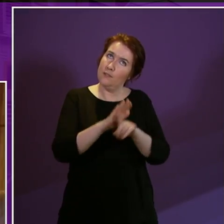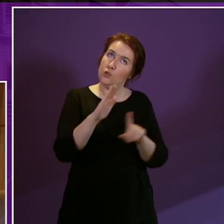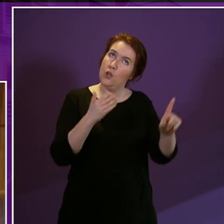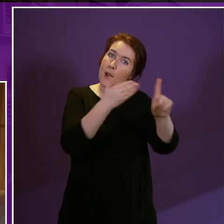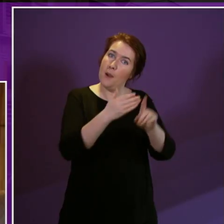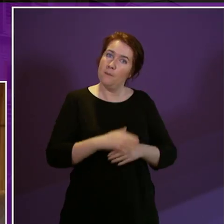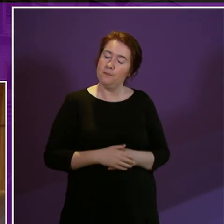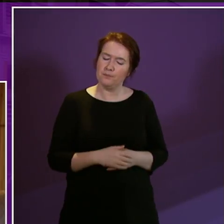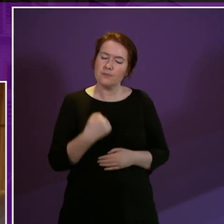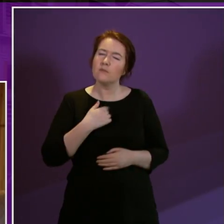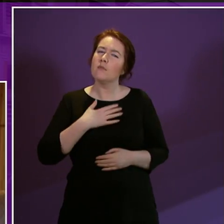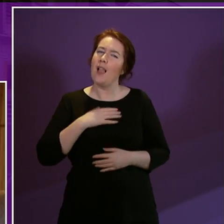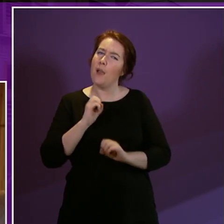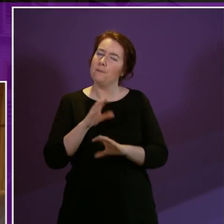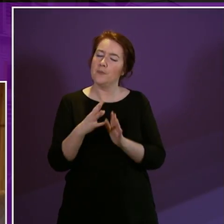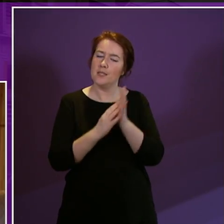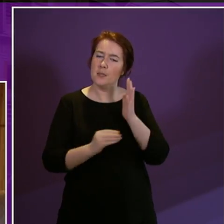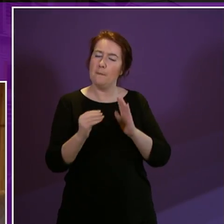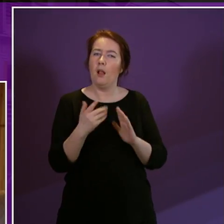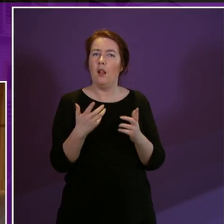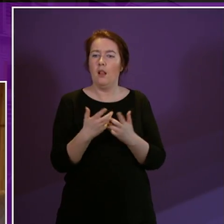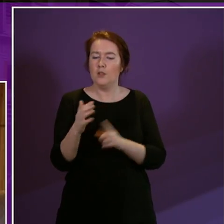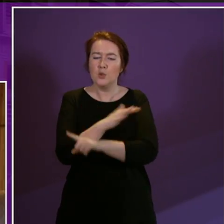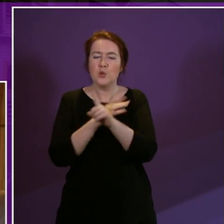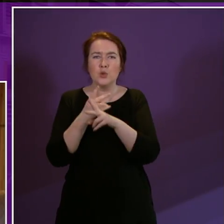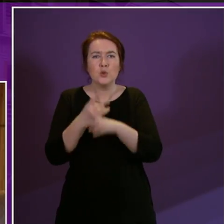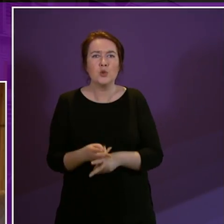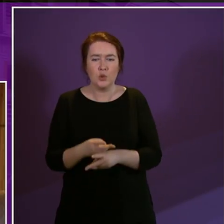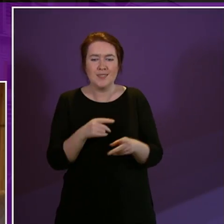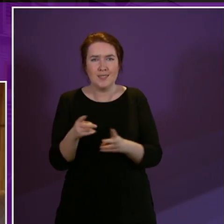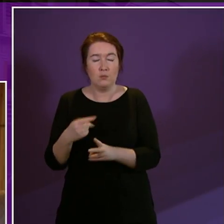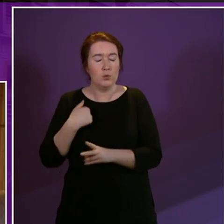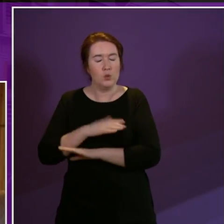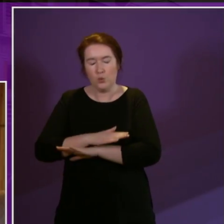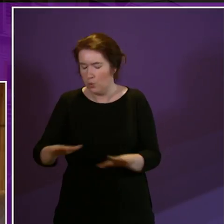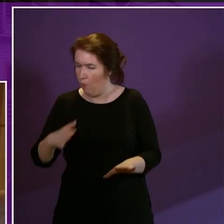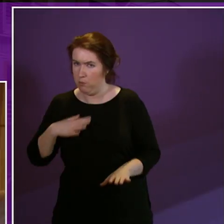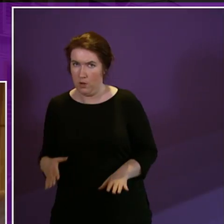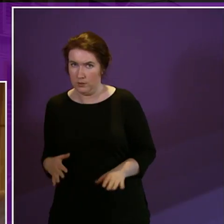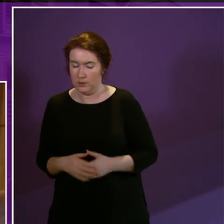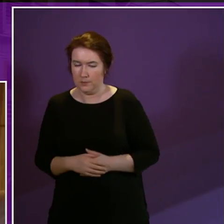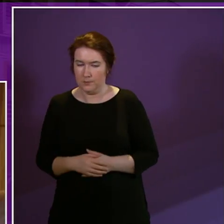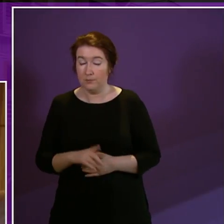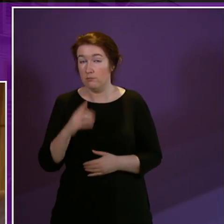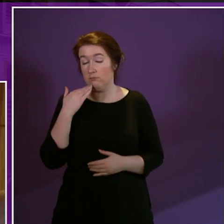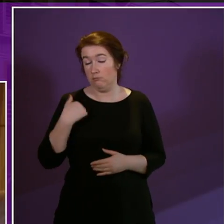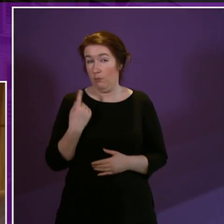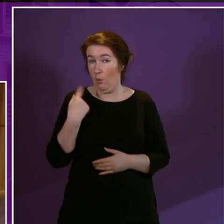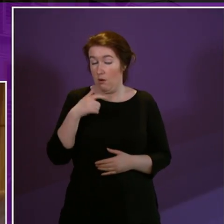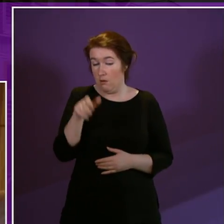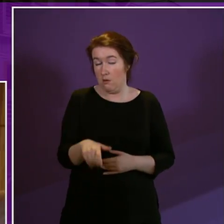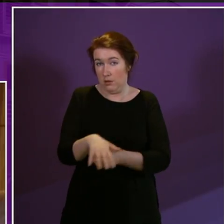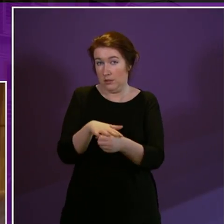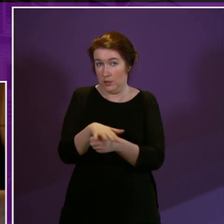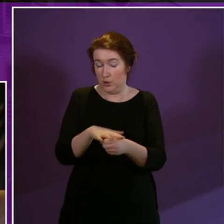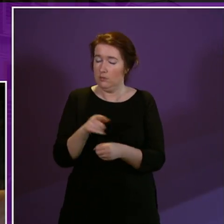officer I would like to give an example of the kind of social security system we do not want I was recently asked by a constituent and